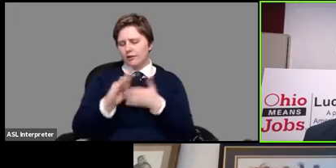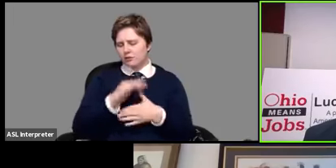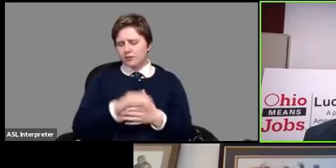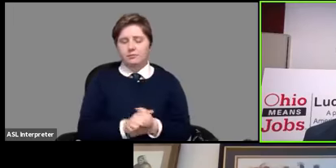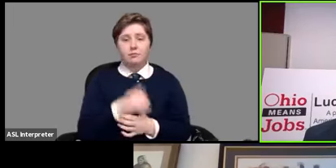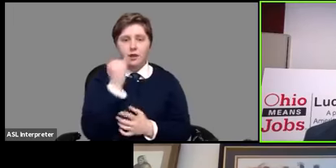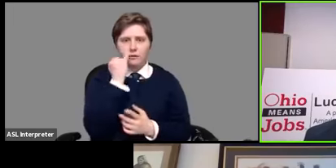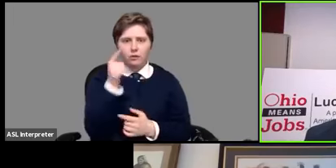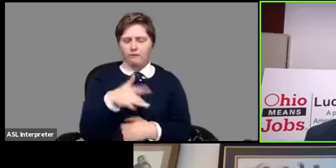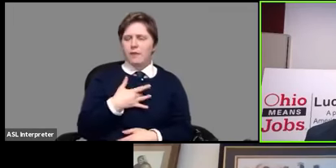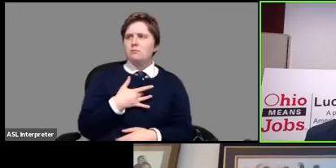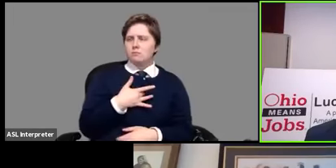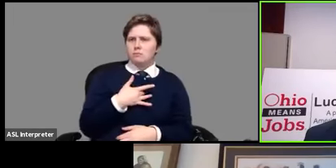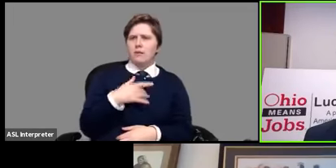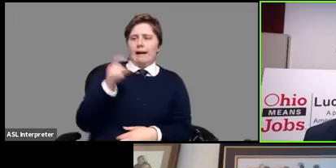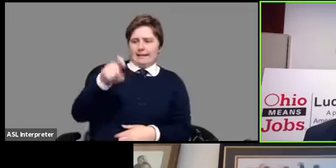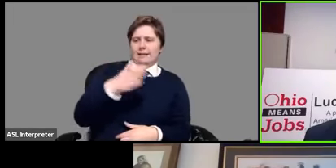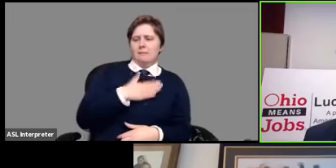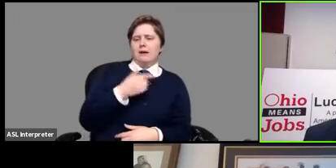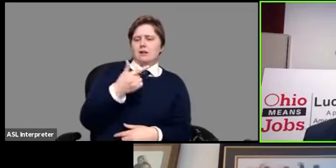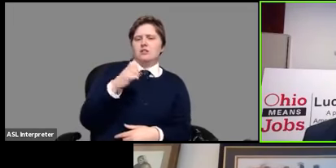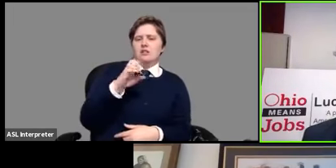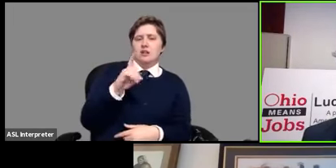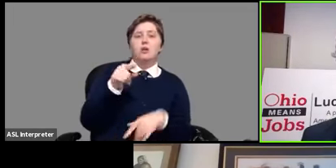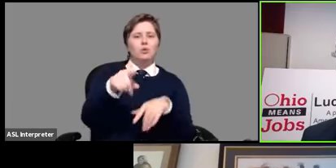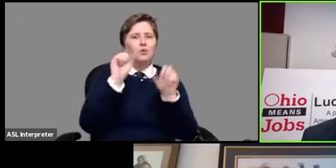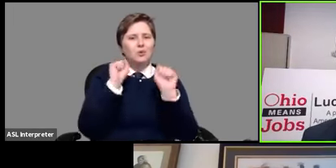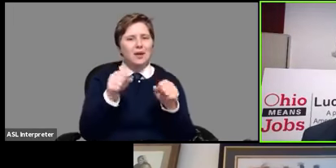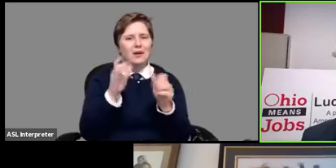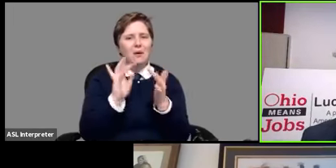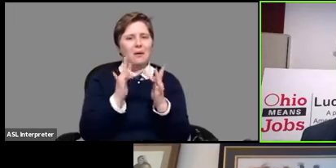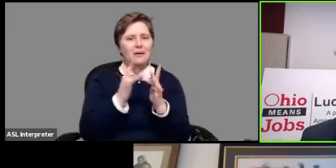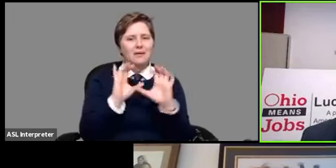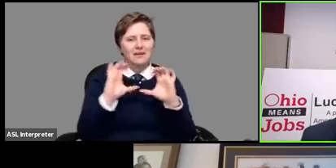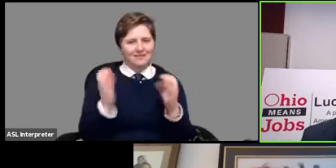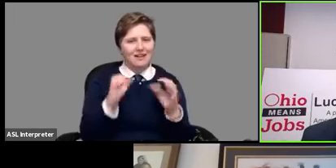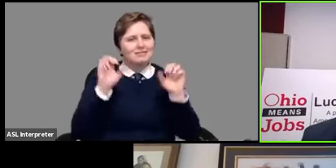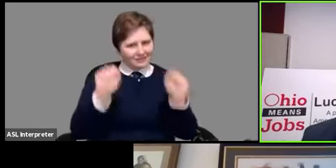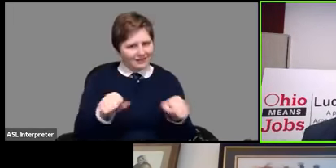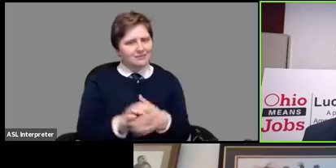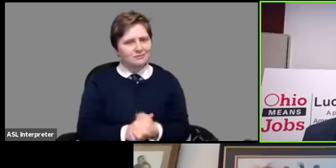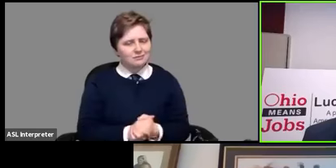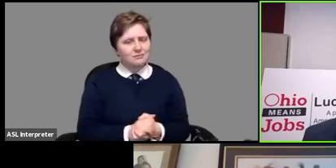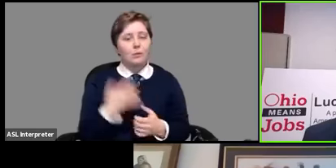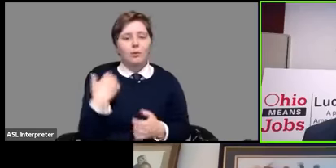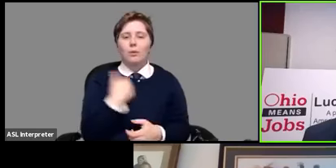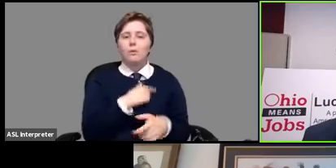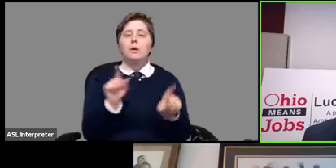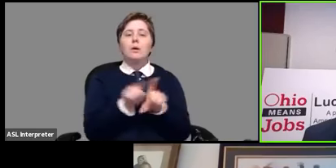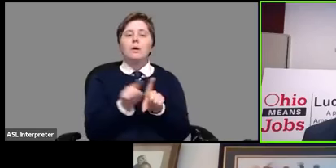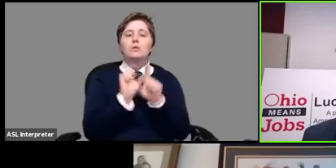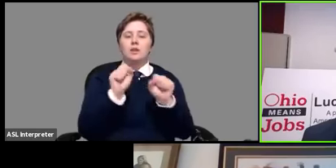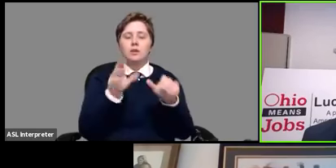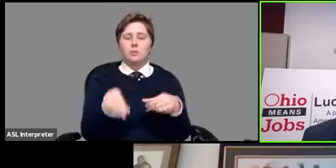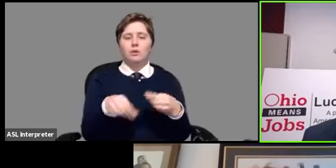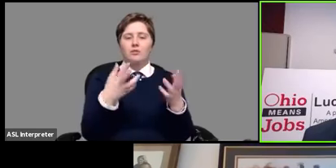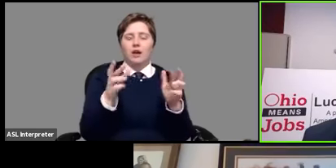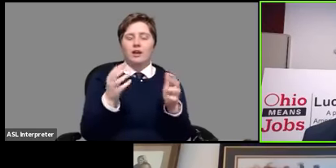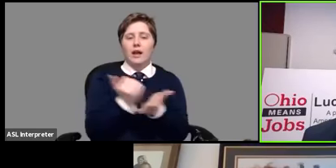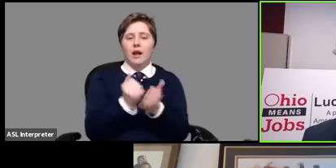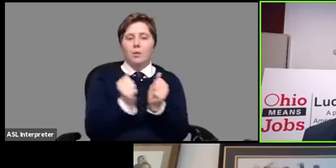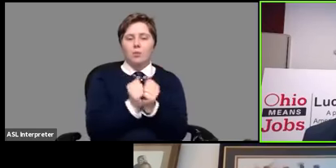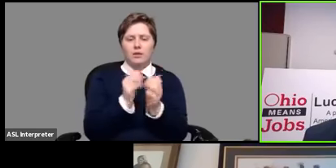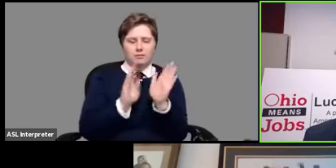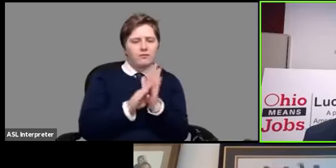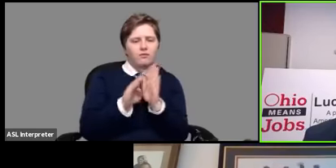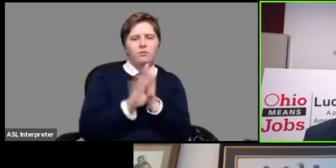to pursue a ged can actually participate in online classes um we can also provide resume help one-on